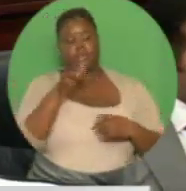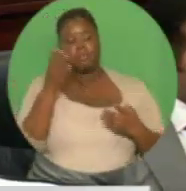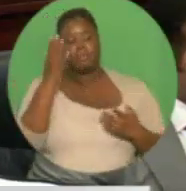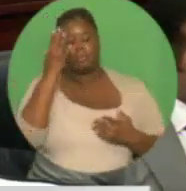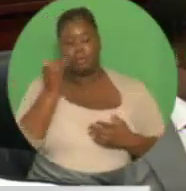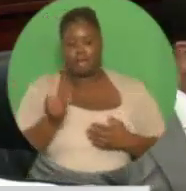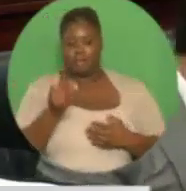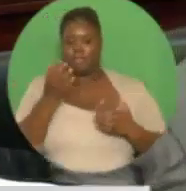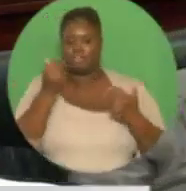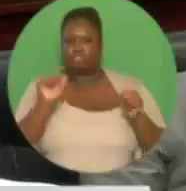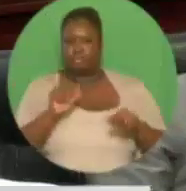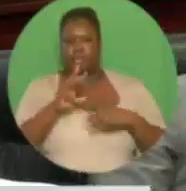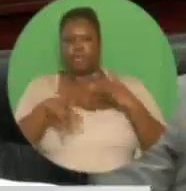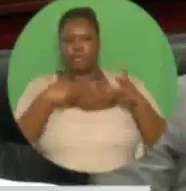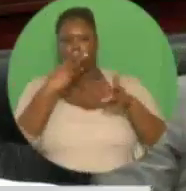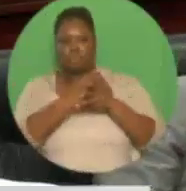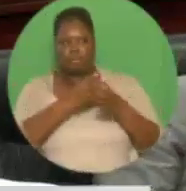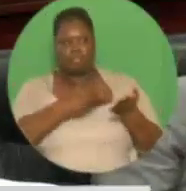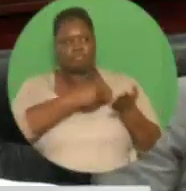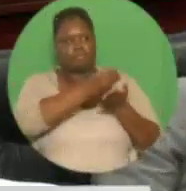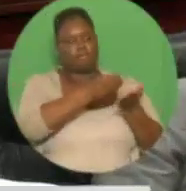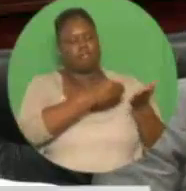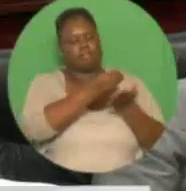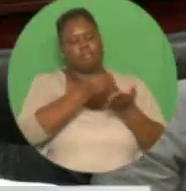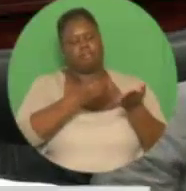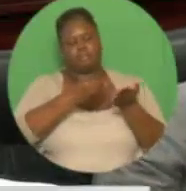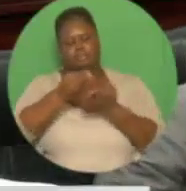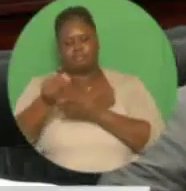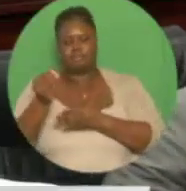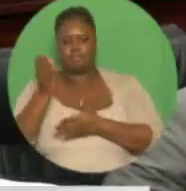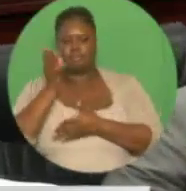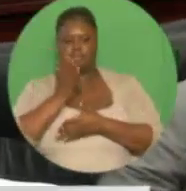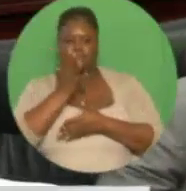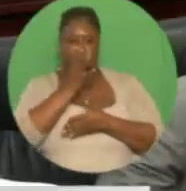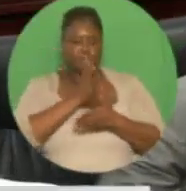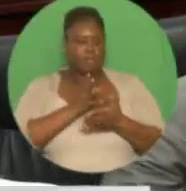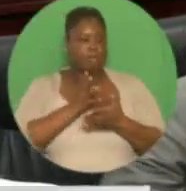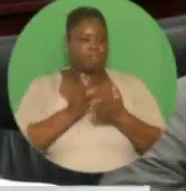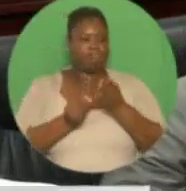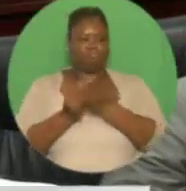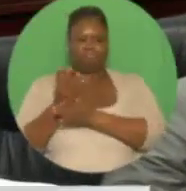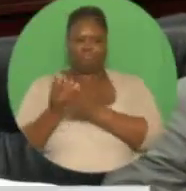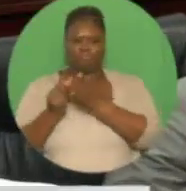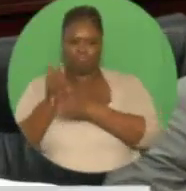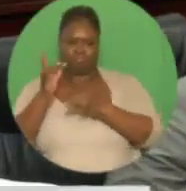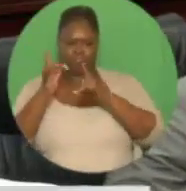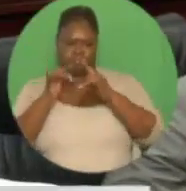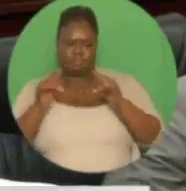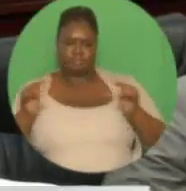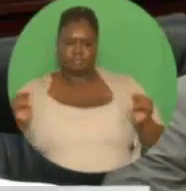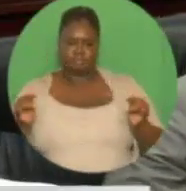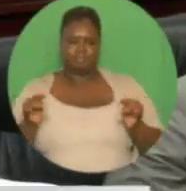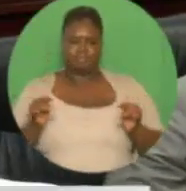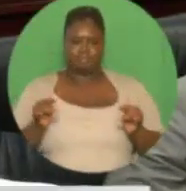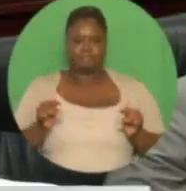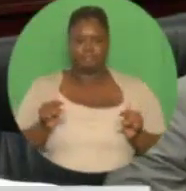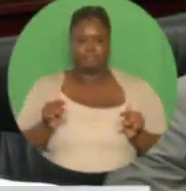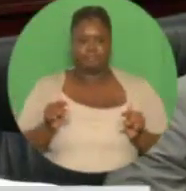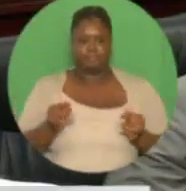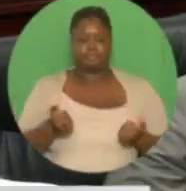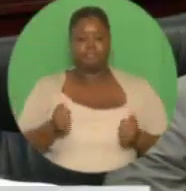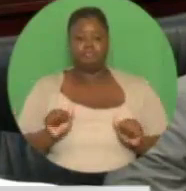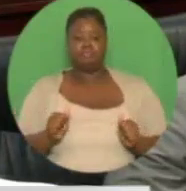state lands and or quality infrastructure as equity contributions to capitalize both domestic and